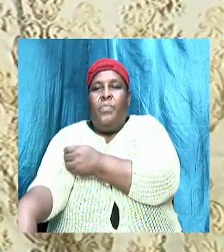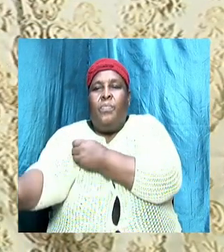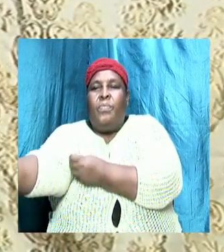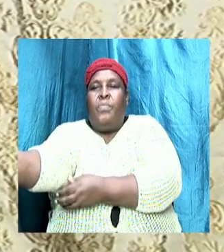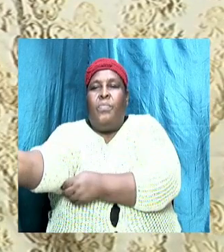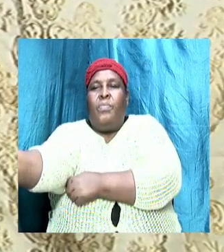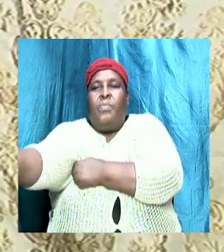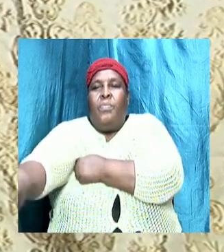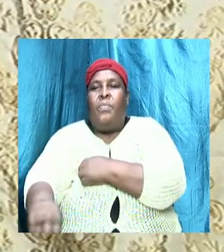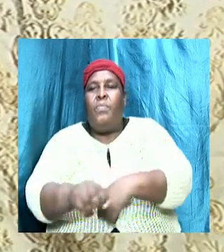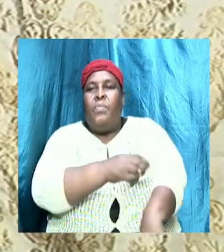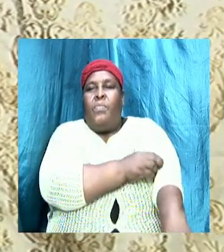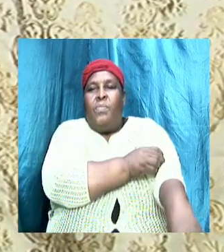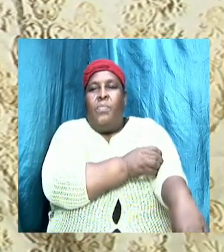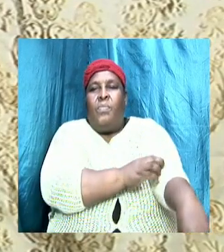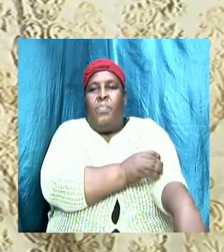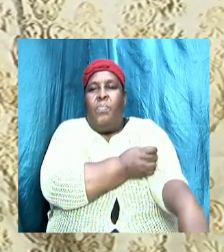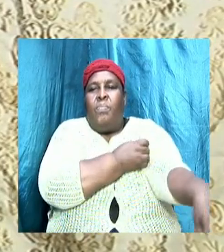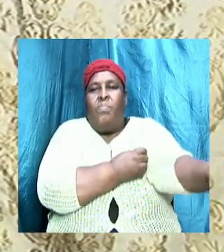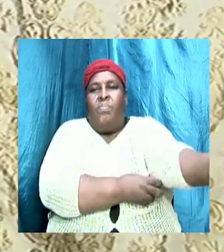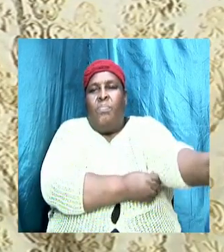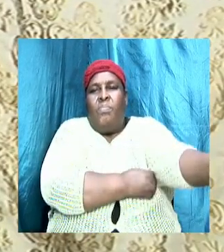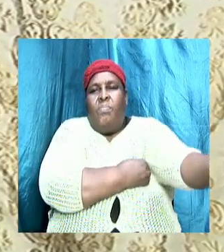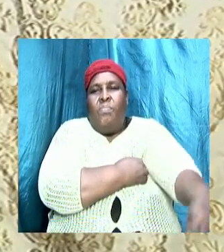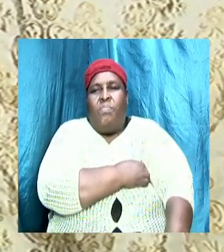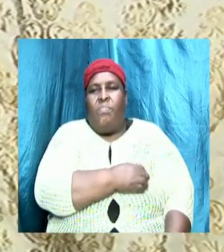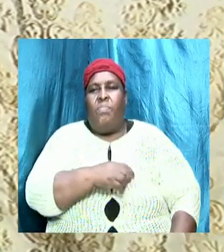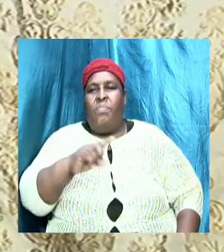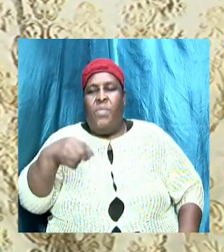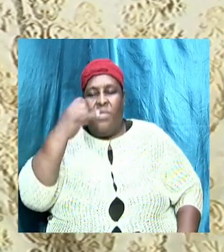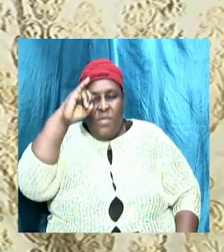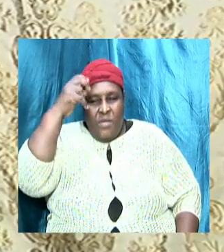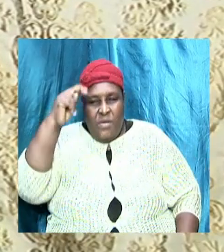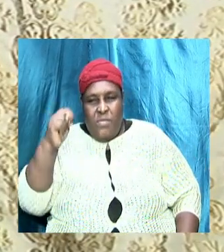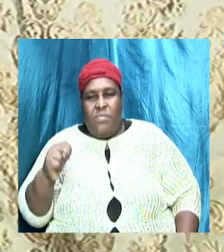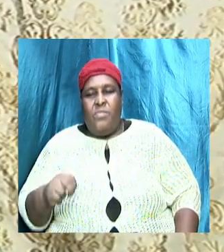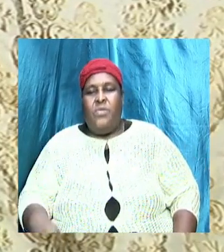1 John 2 verses 22